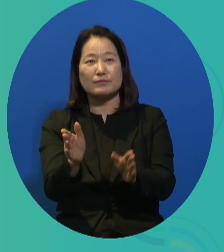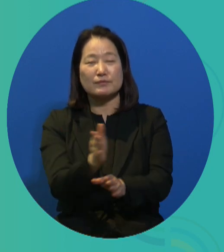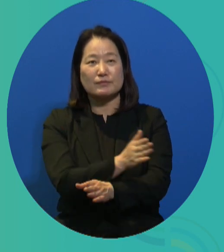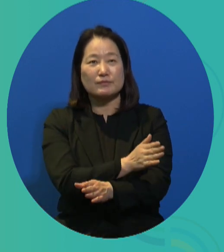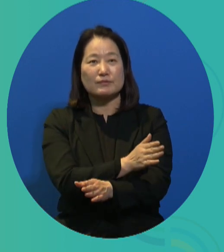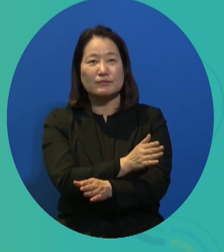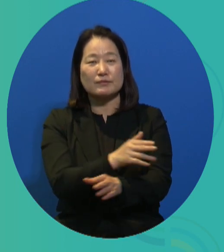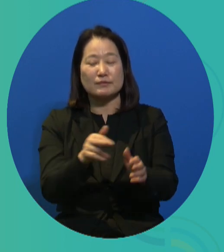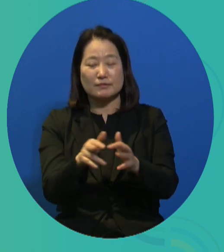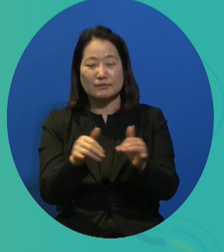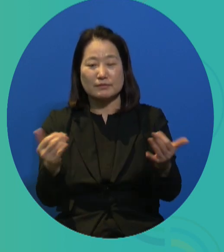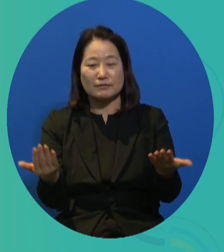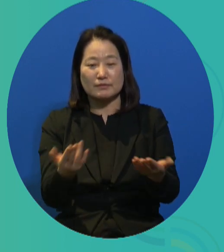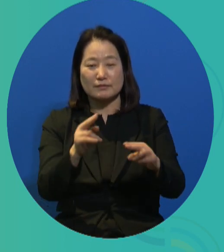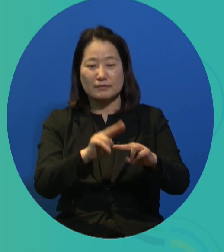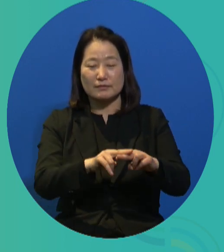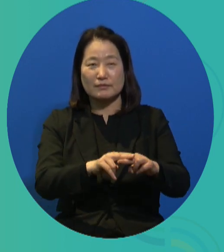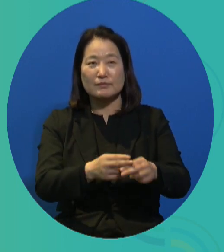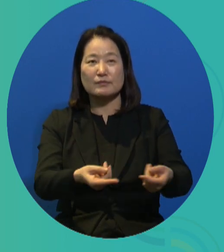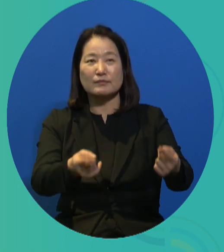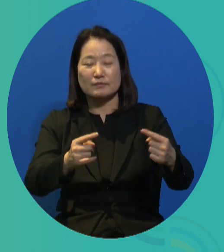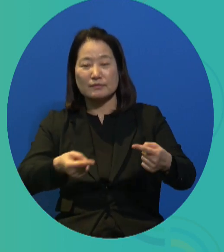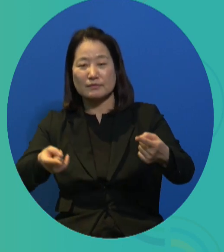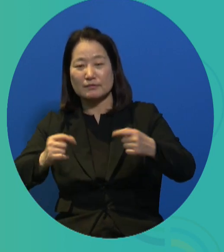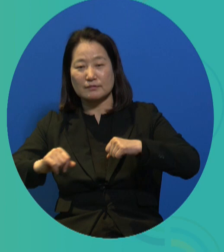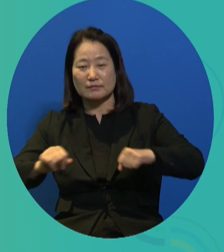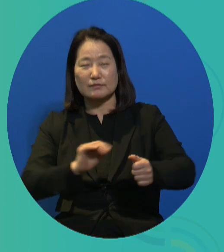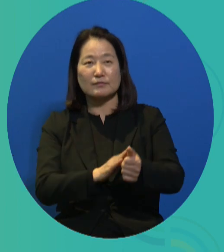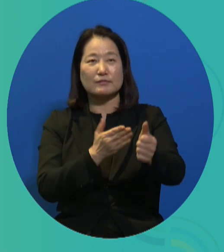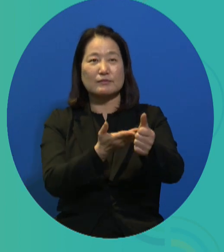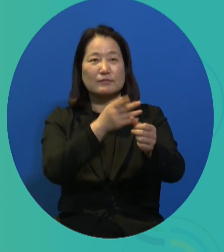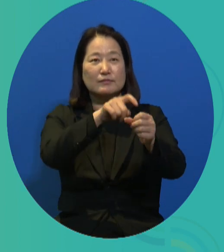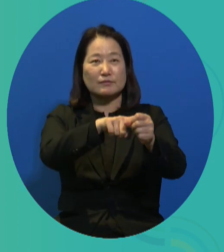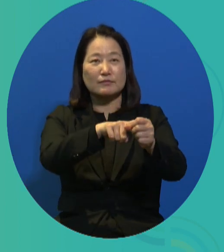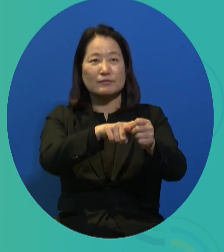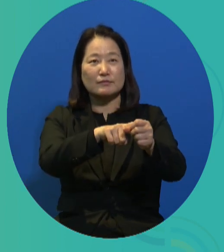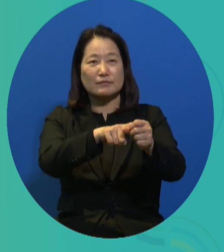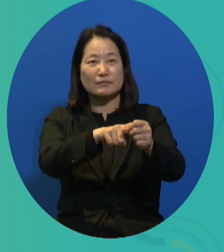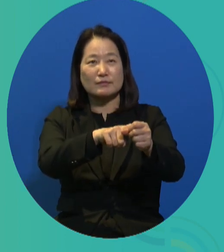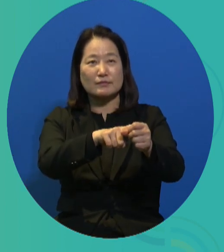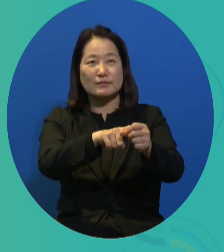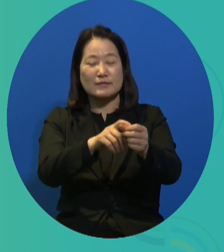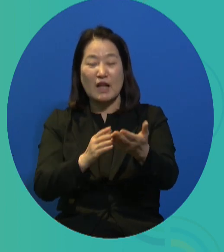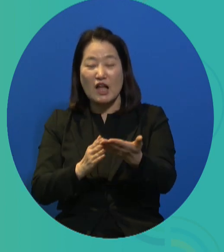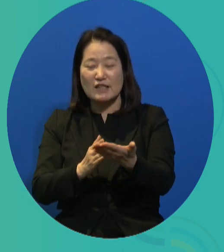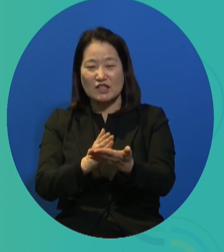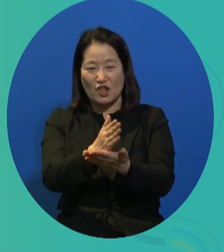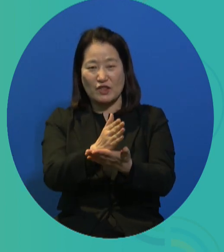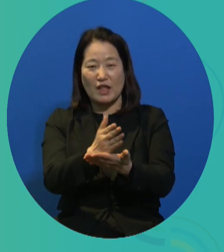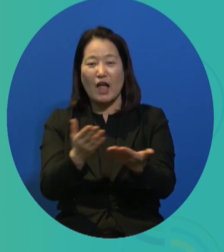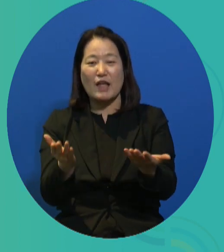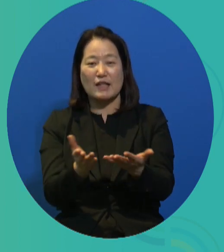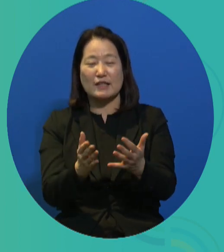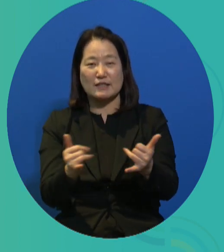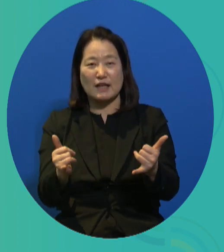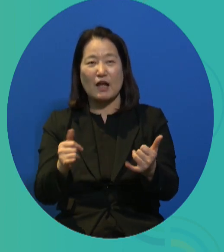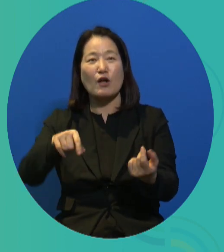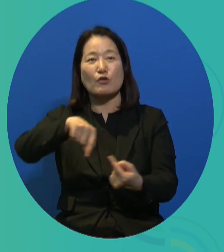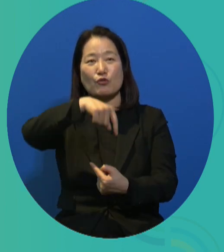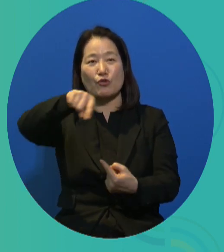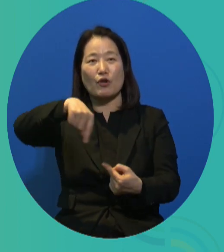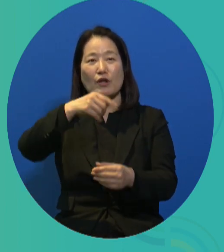2022, to support the basic livelihoods of the